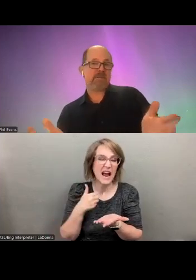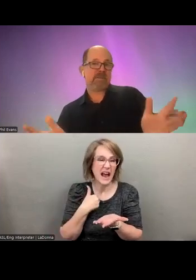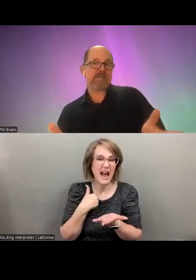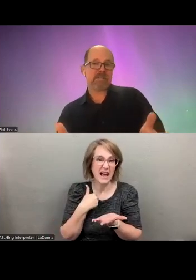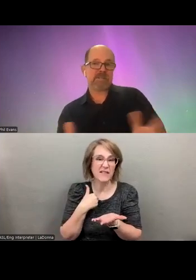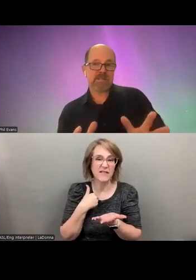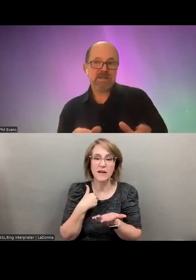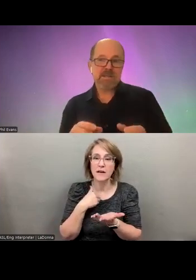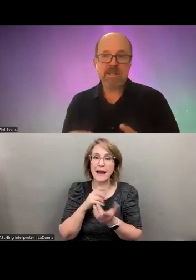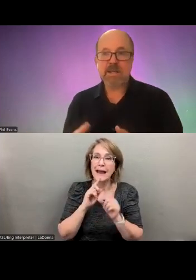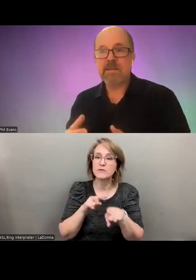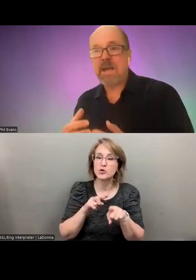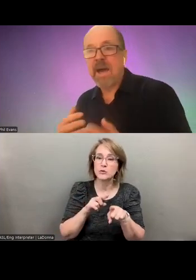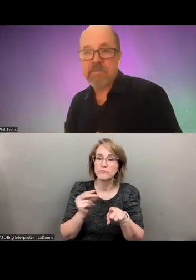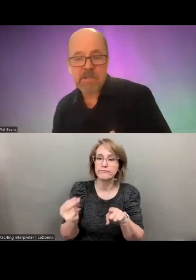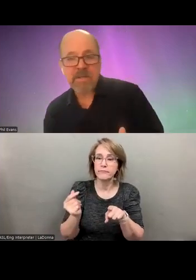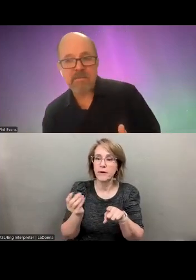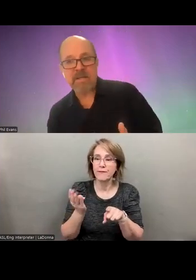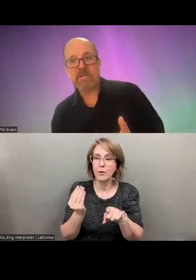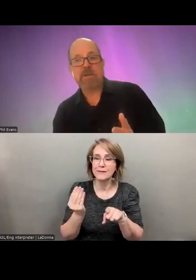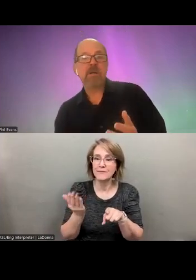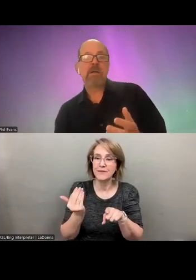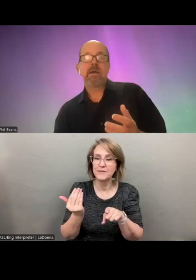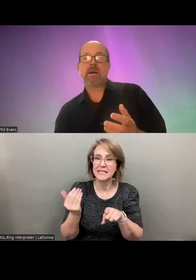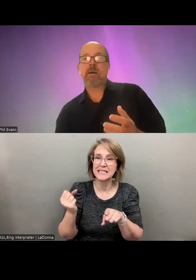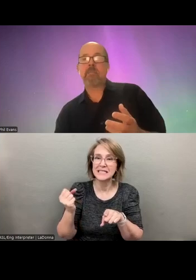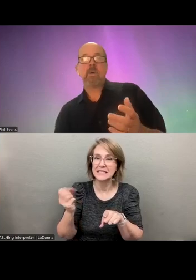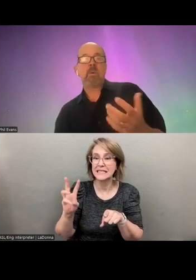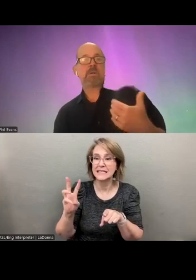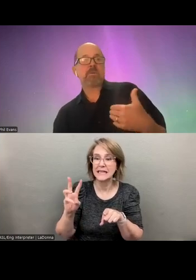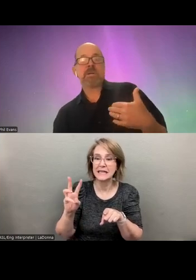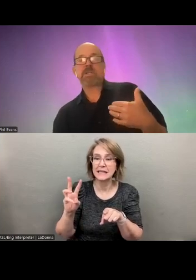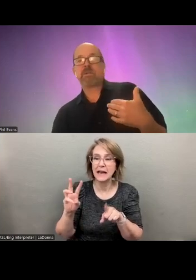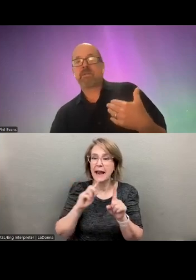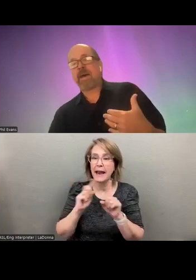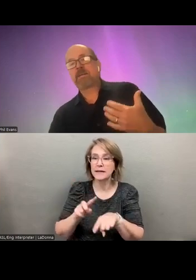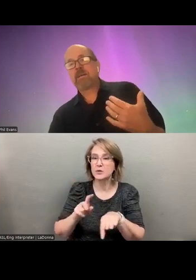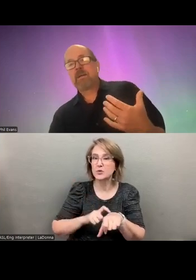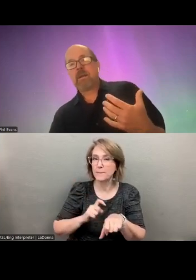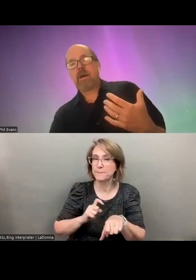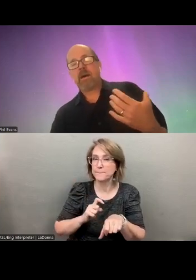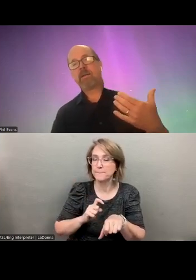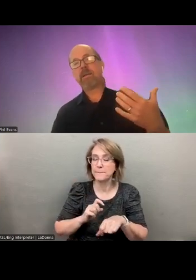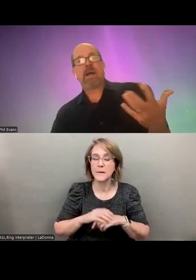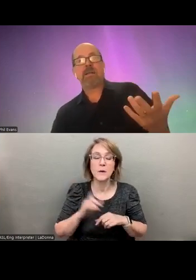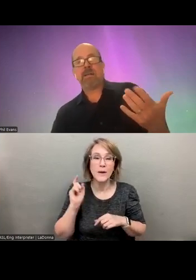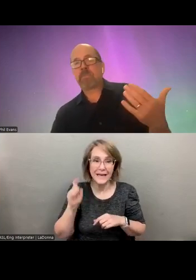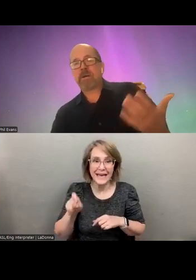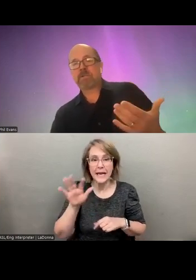14, 15, 16 second average speed of answer, um, or to reach that, uh,